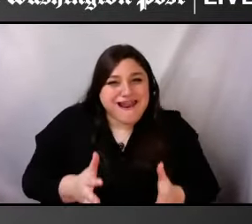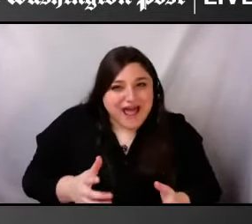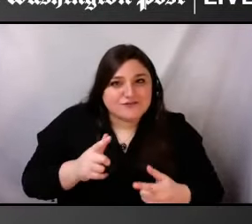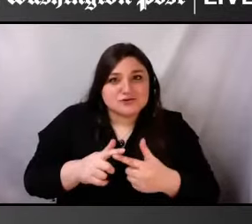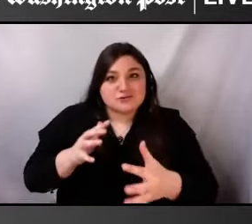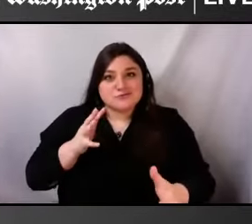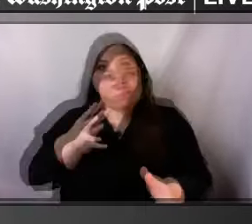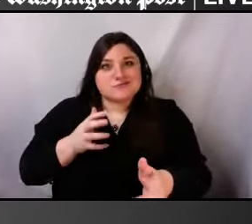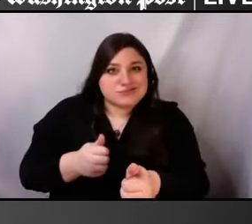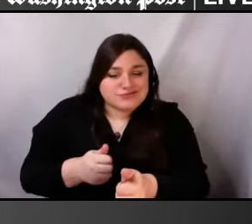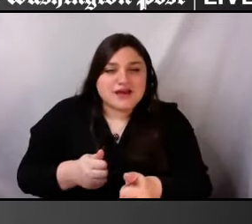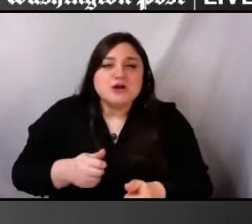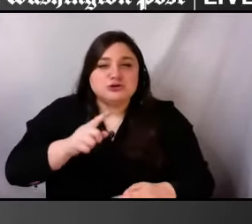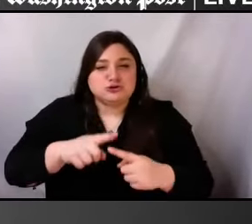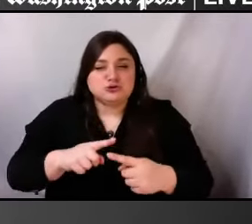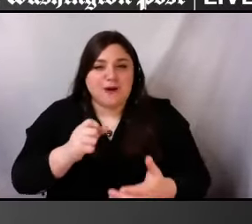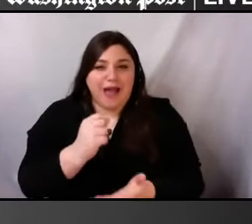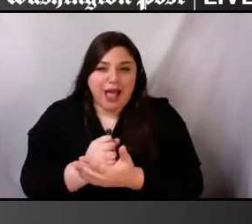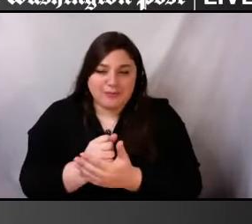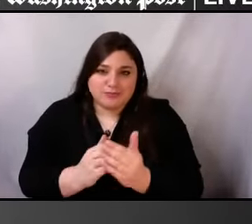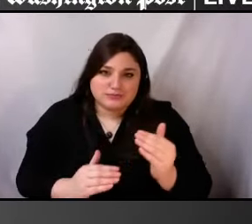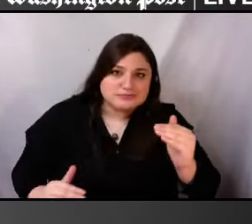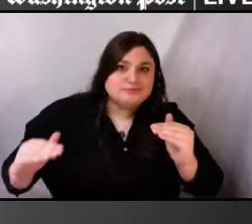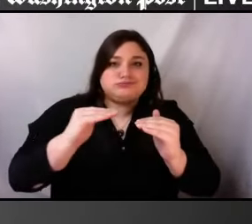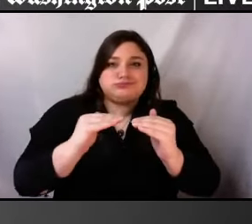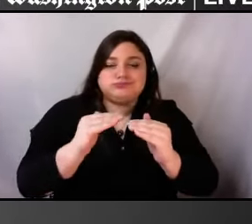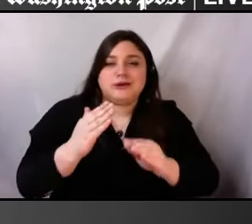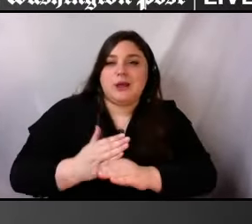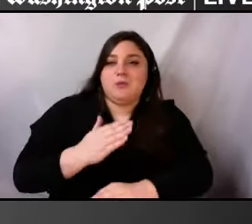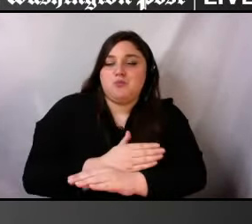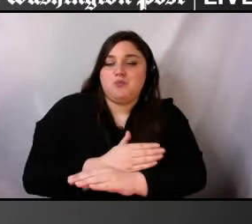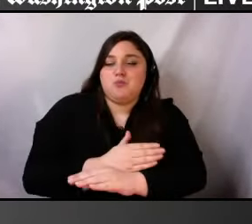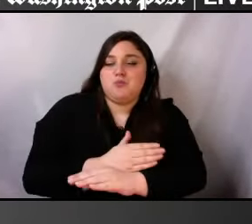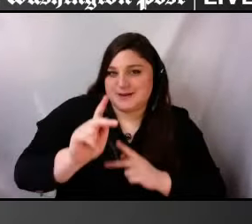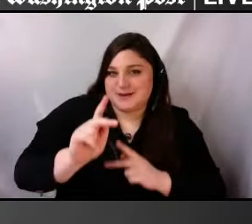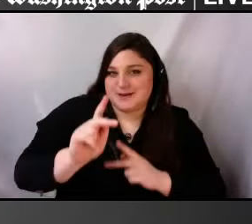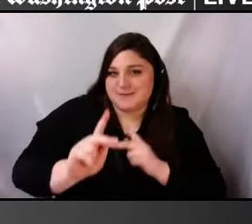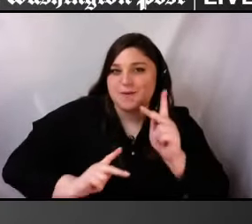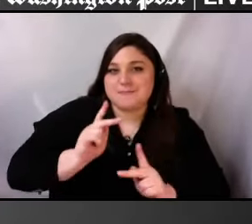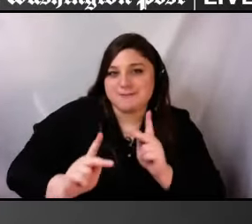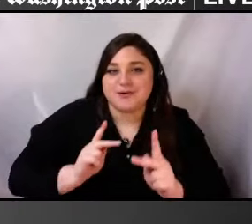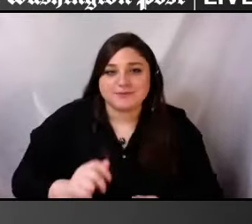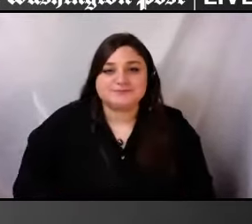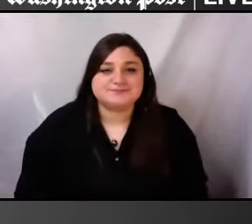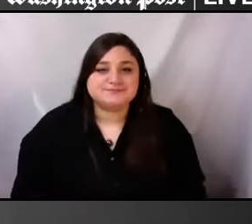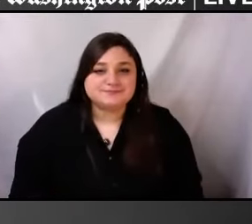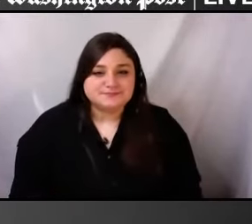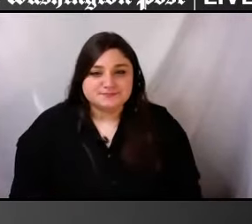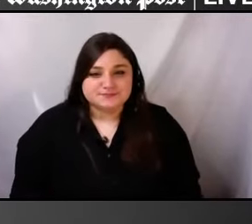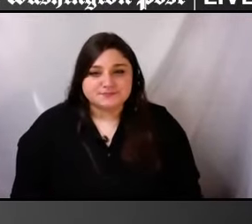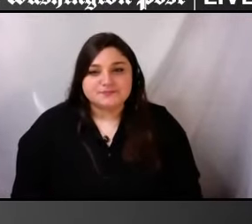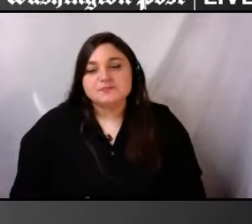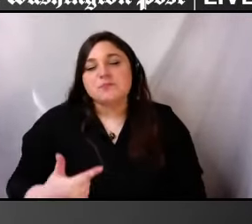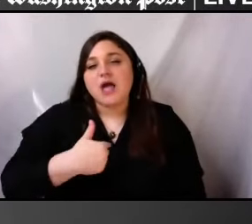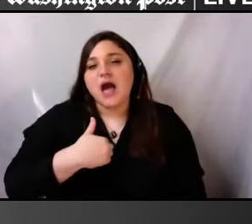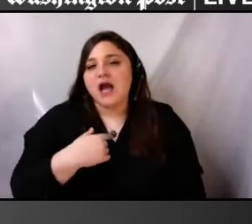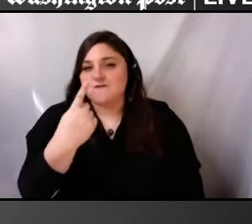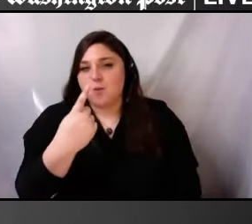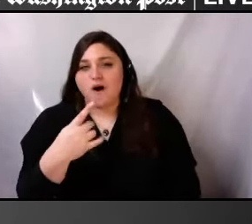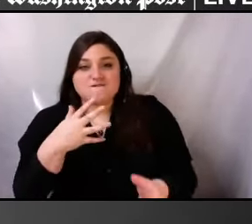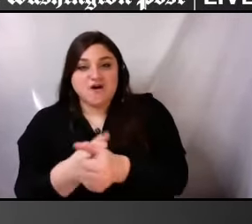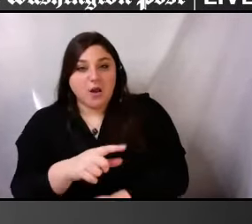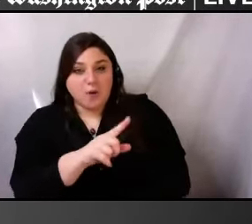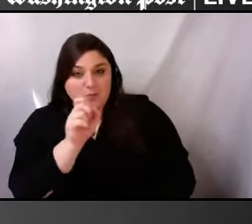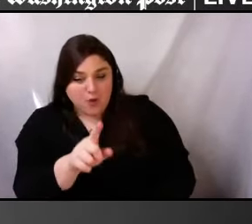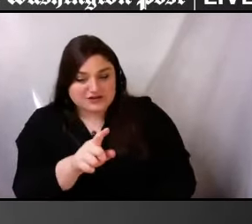of disabled people. I have a quick follow-up question on that and then one for you, Rima, too. But Andrea, you were the first black woman with a